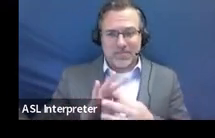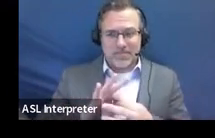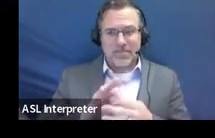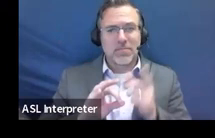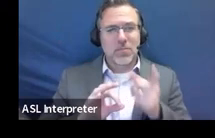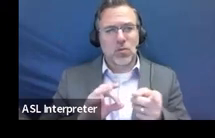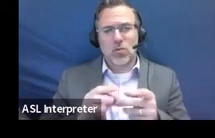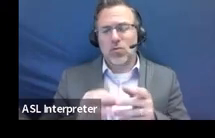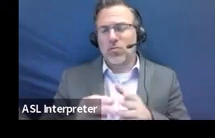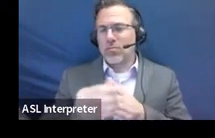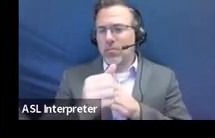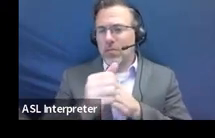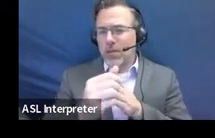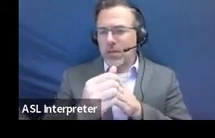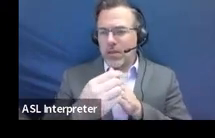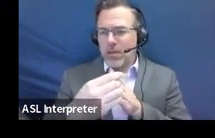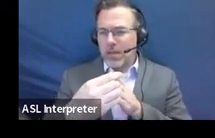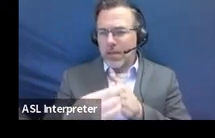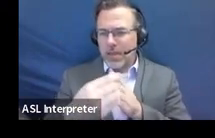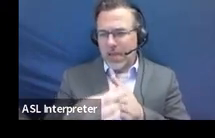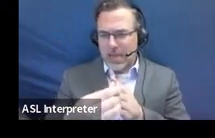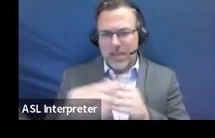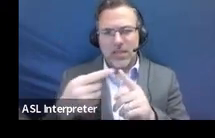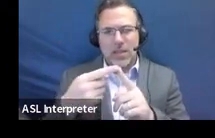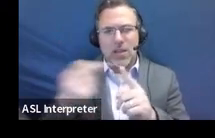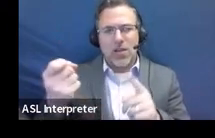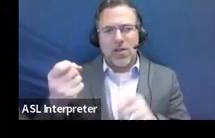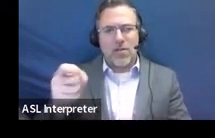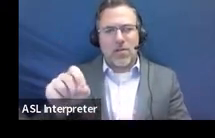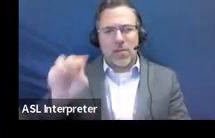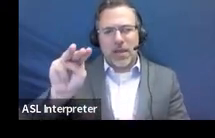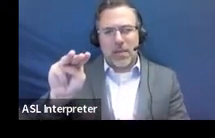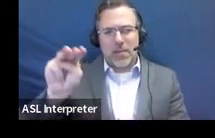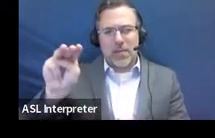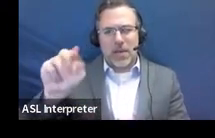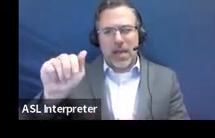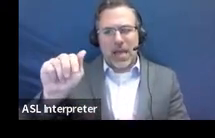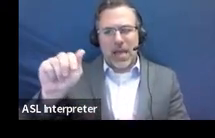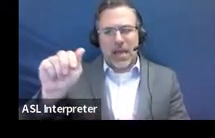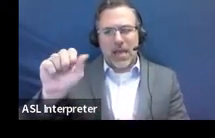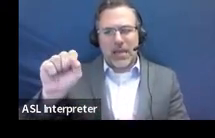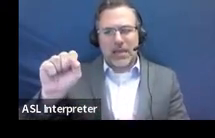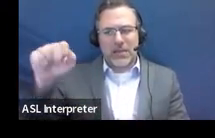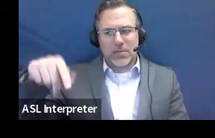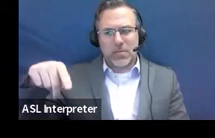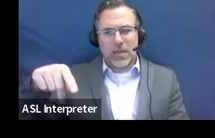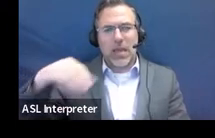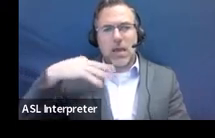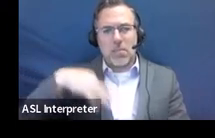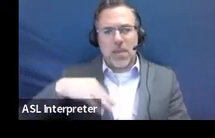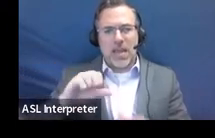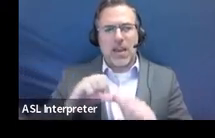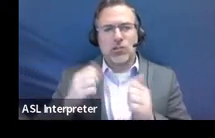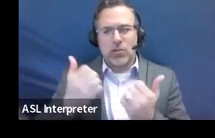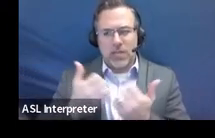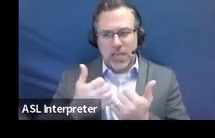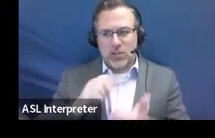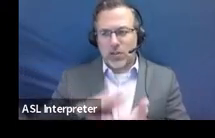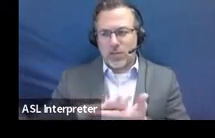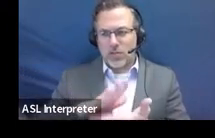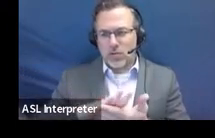document from mass, the main association, association of school psychologists,